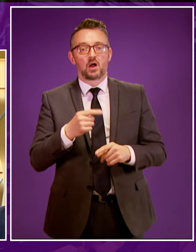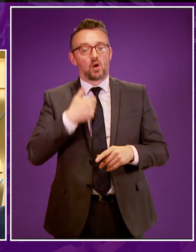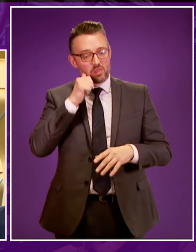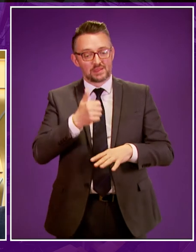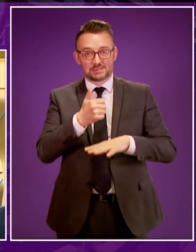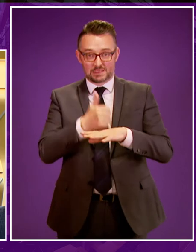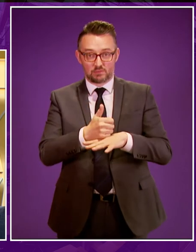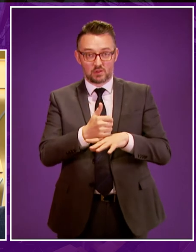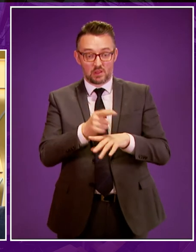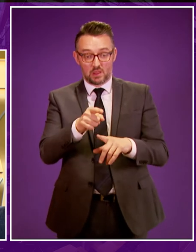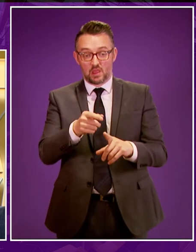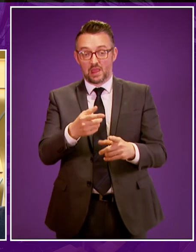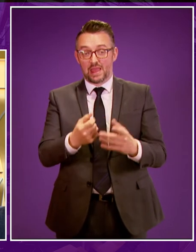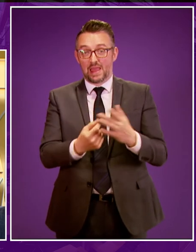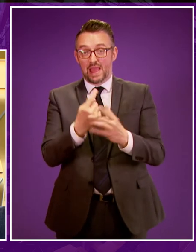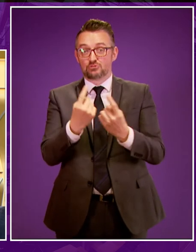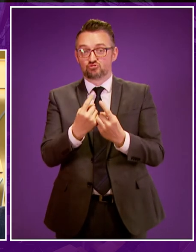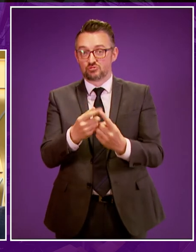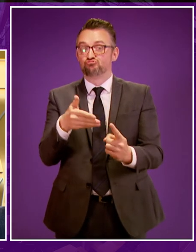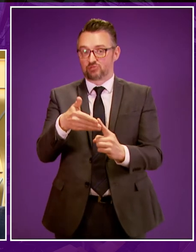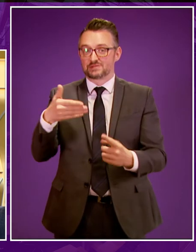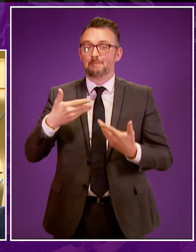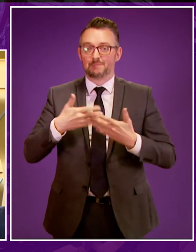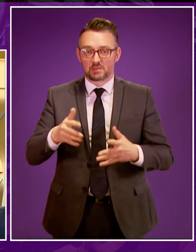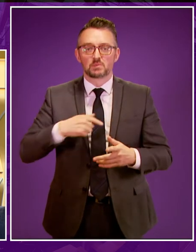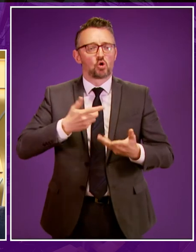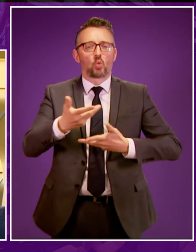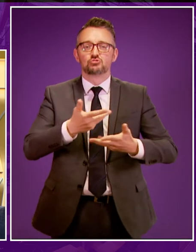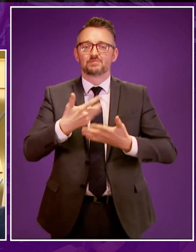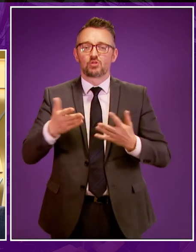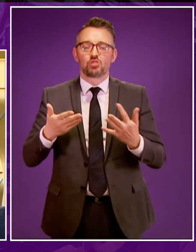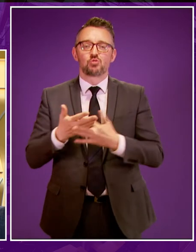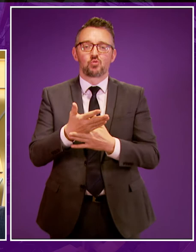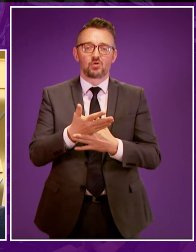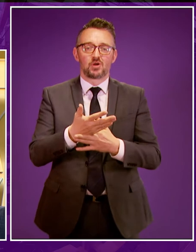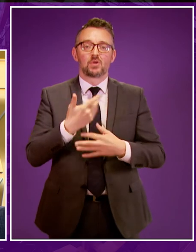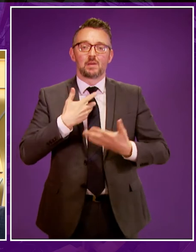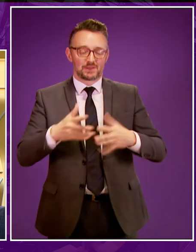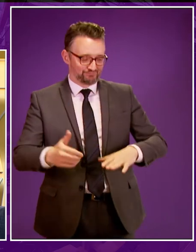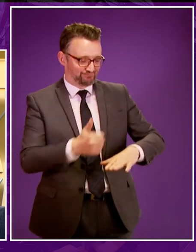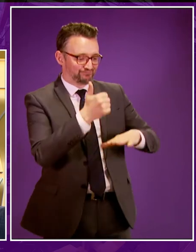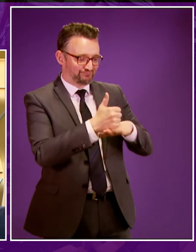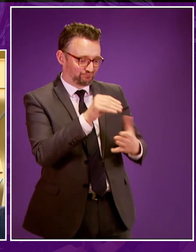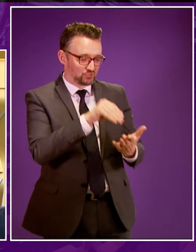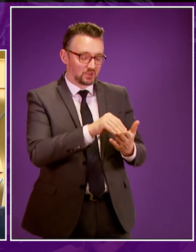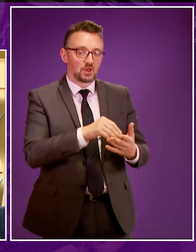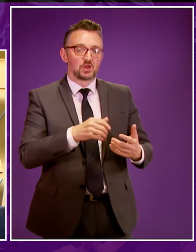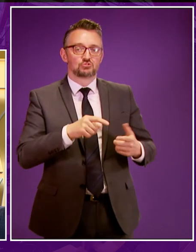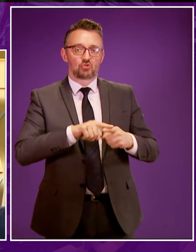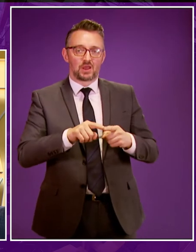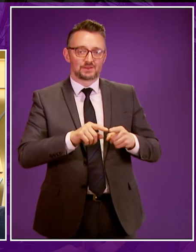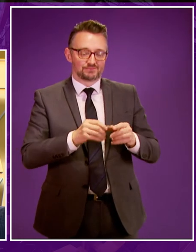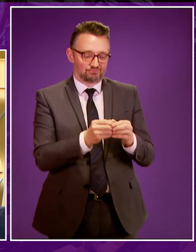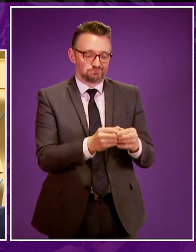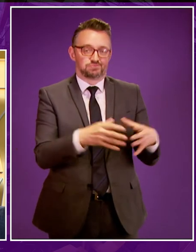actions we've recognised the issue it has been raised as part of the consultation that we've undertaken and we've put in place work to try and increase that capacity